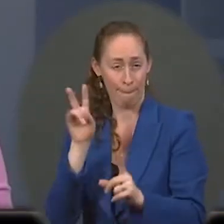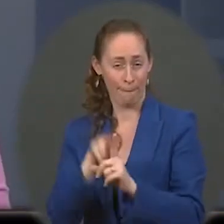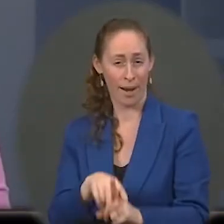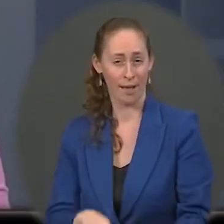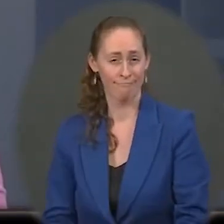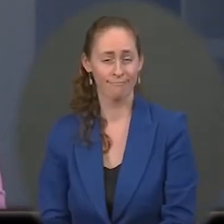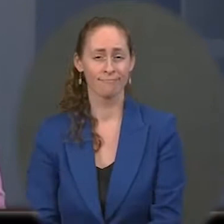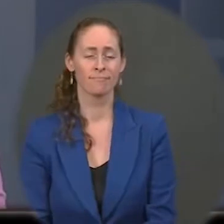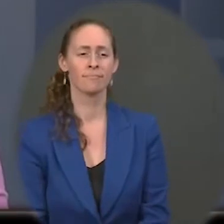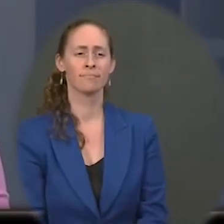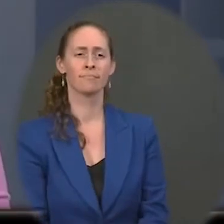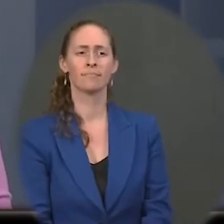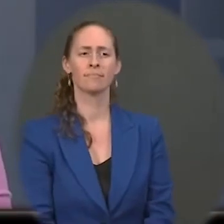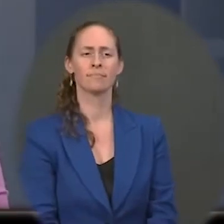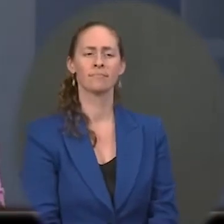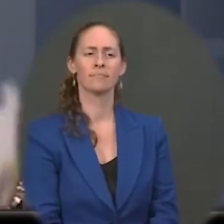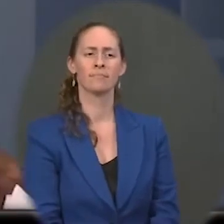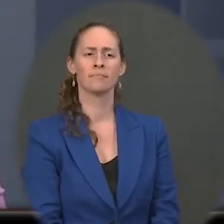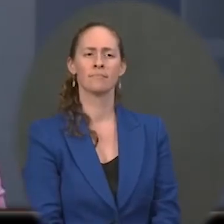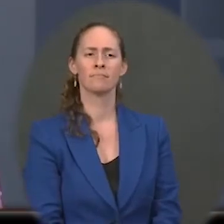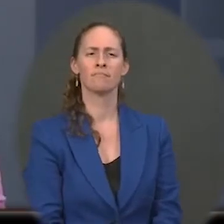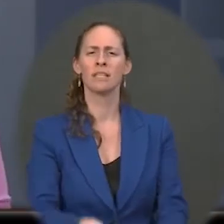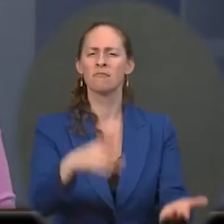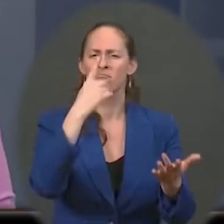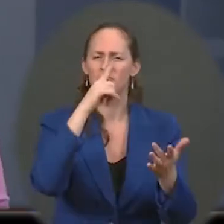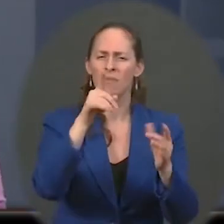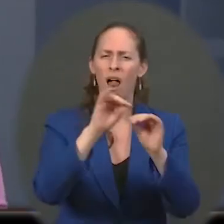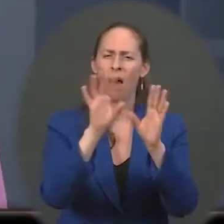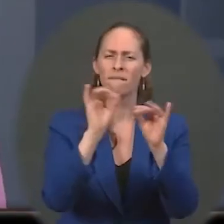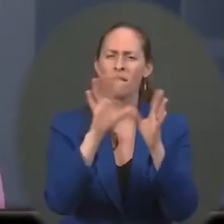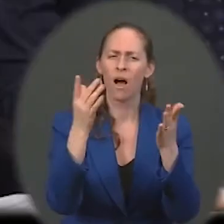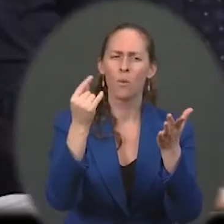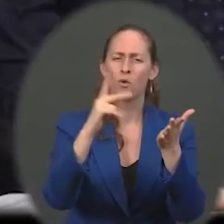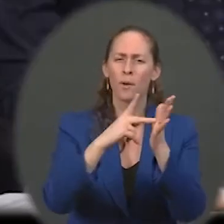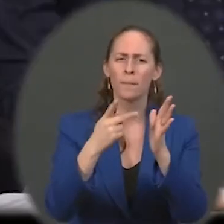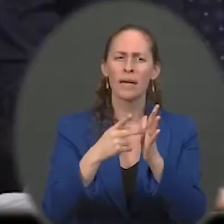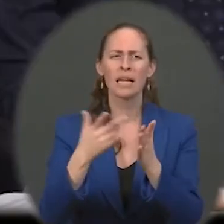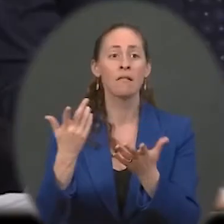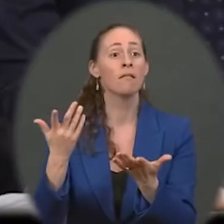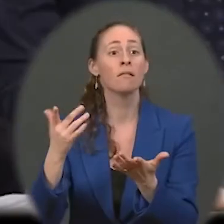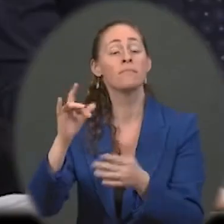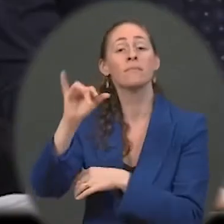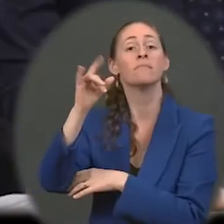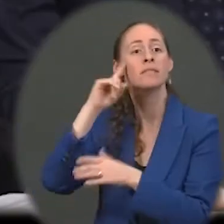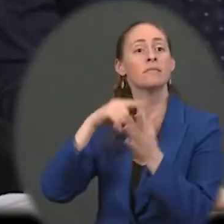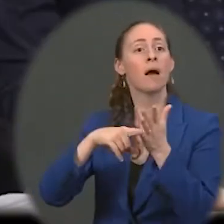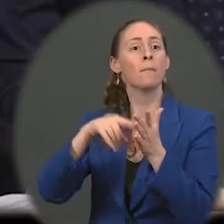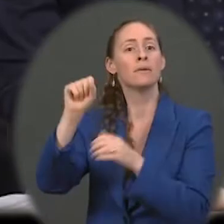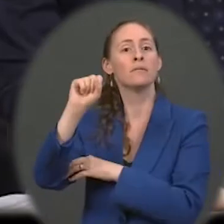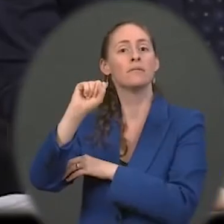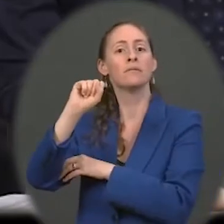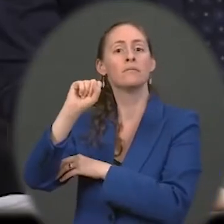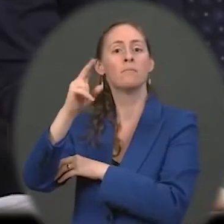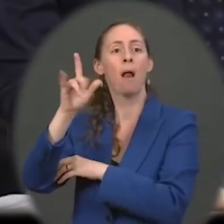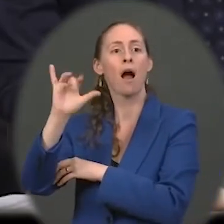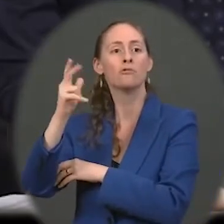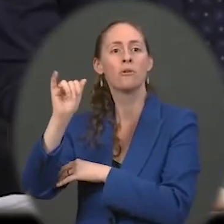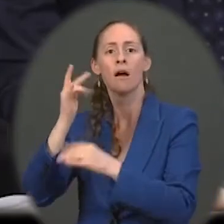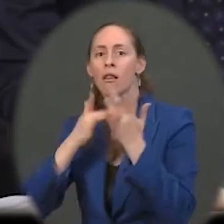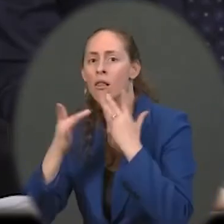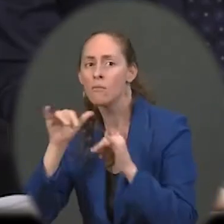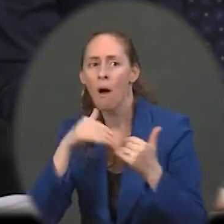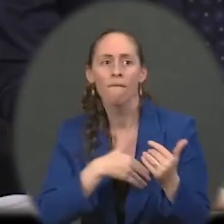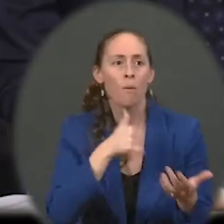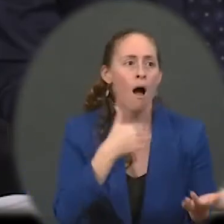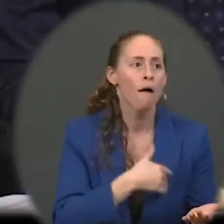when you say, can you give me a little bit more? Like, what's the... Well, the supply chain is all backed up, they're bottlenecks. Empty shelves, prices going up,